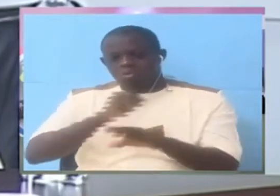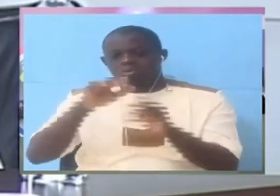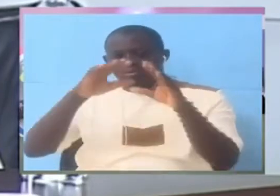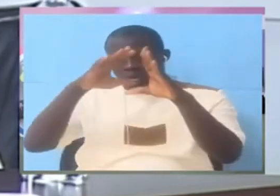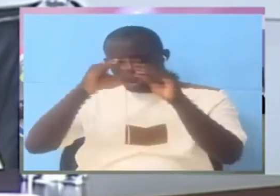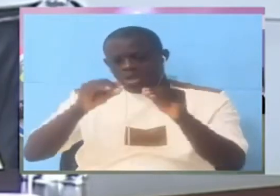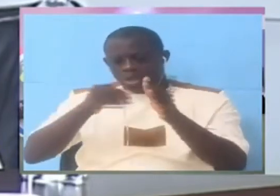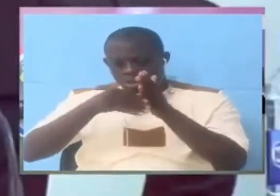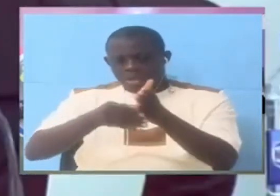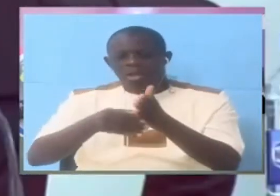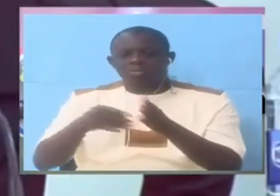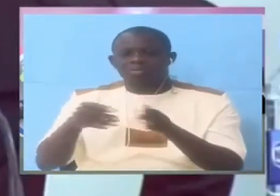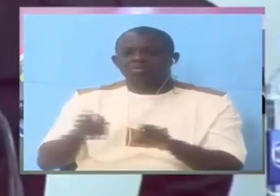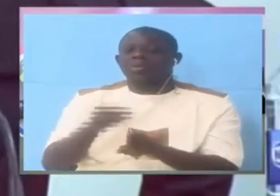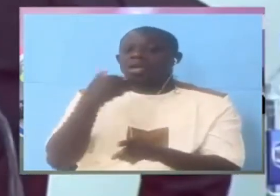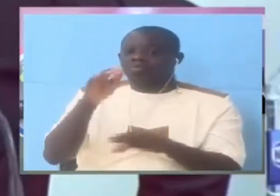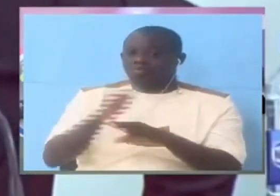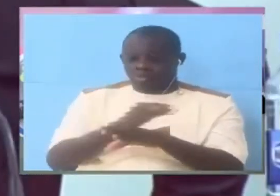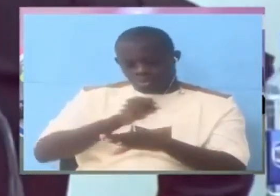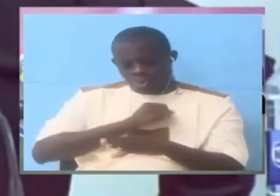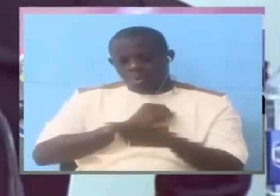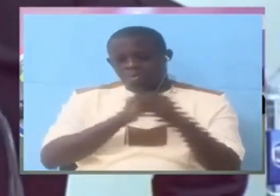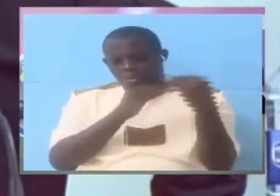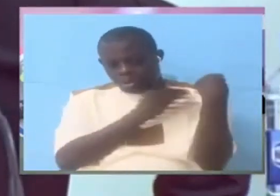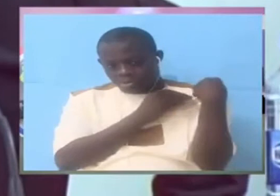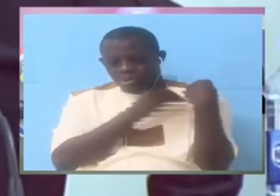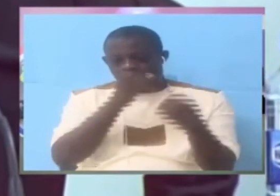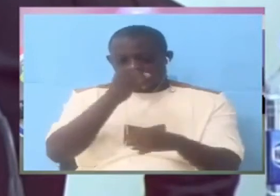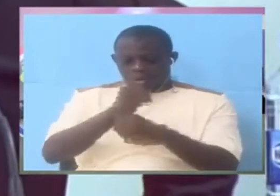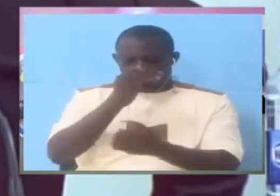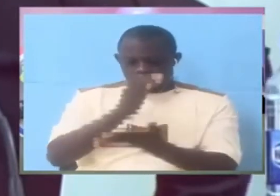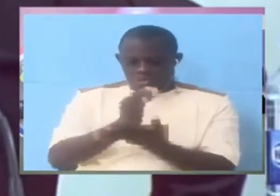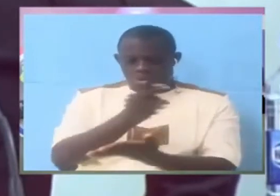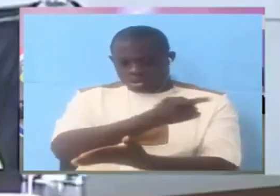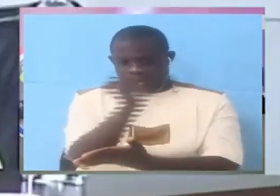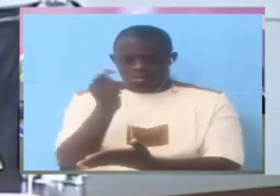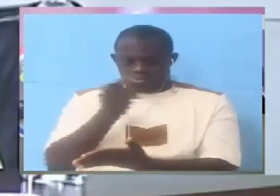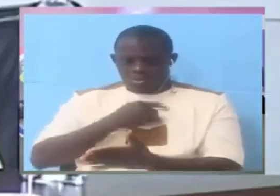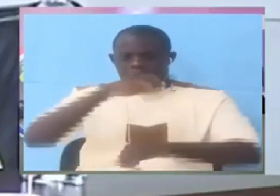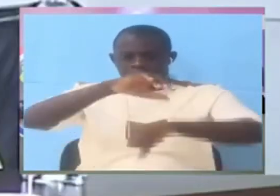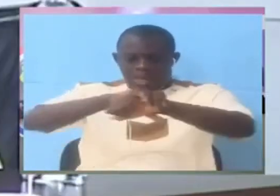Wasn't it his responsibility to ensure that these people were arrested at that time?